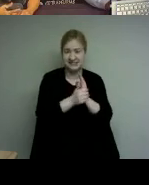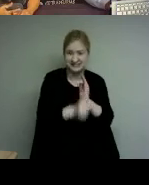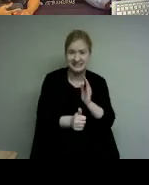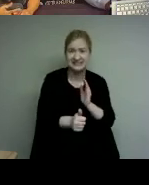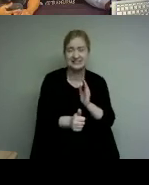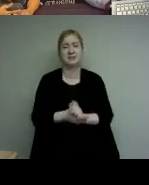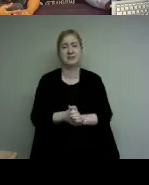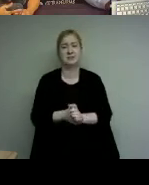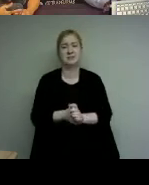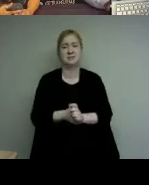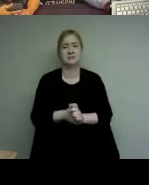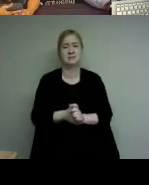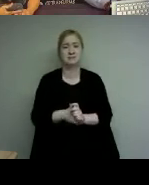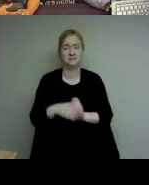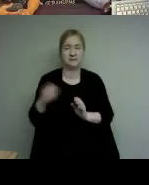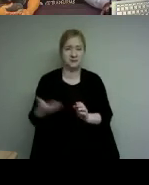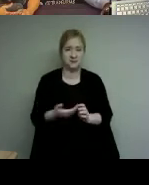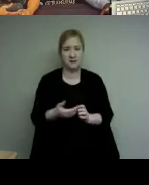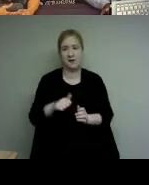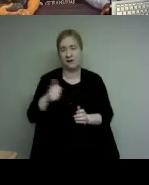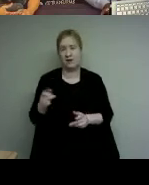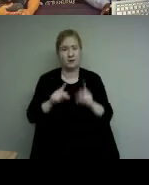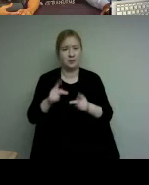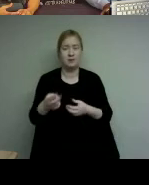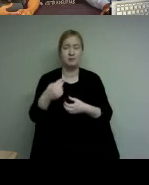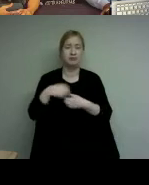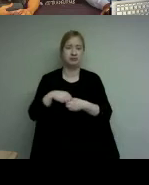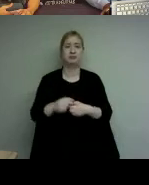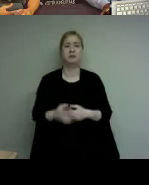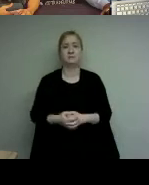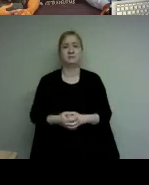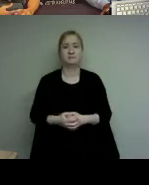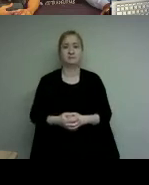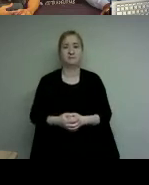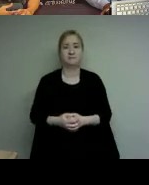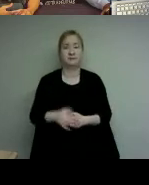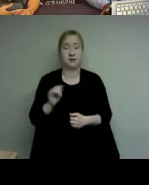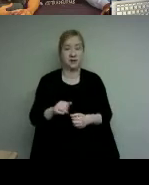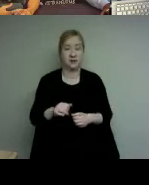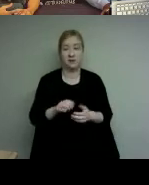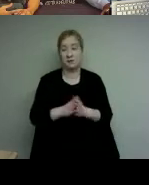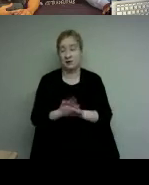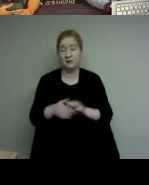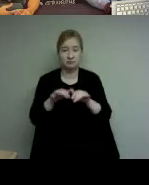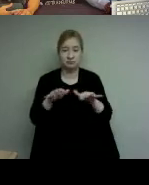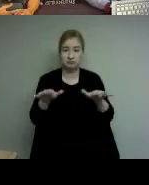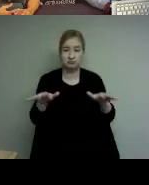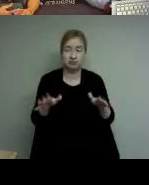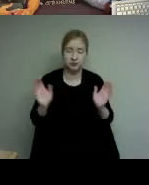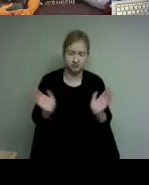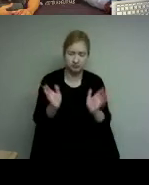it this in itself has called a rebel effect which has encouraged more young women